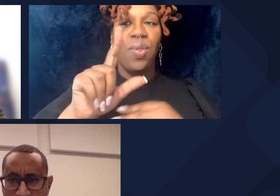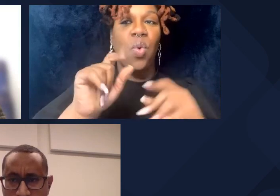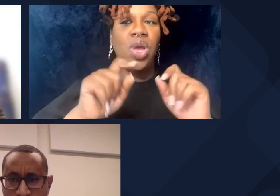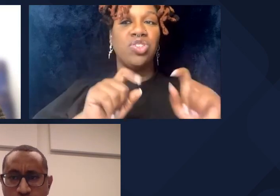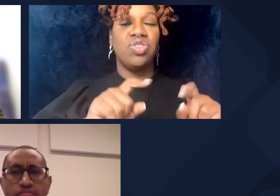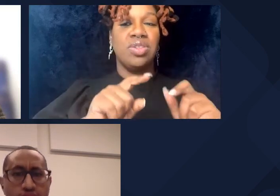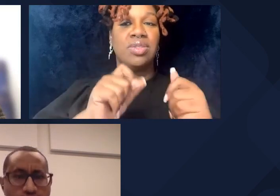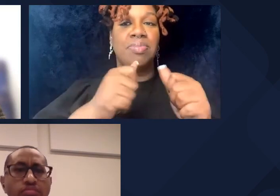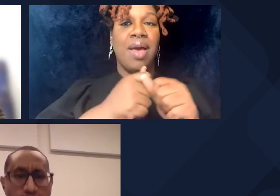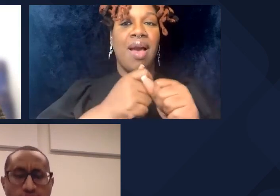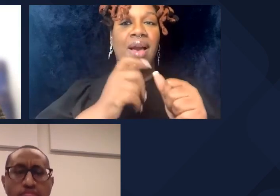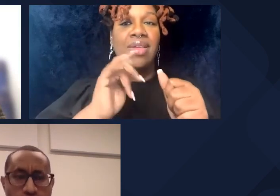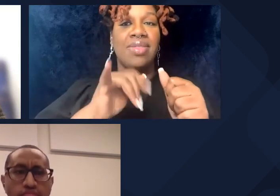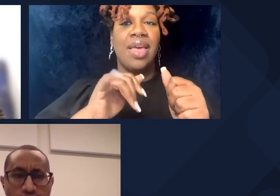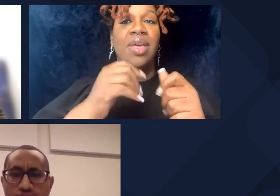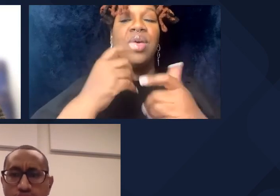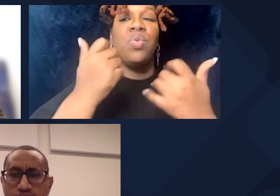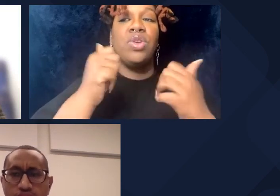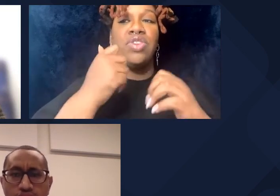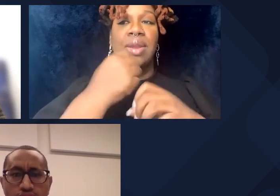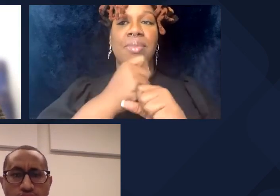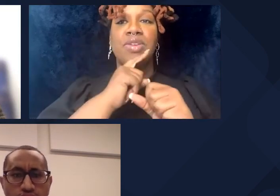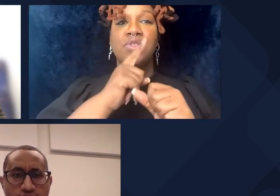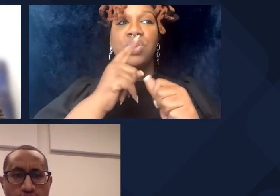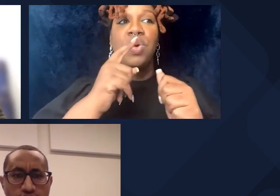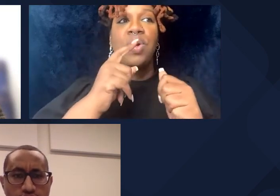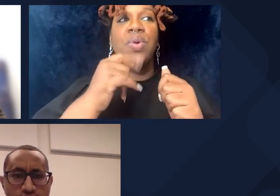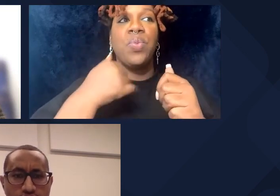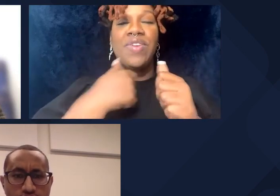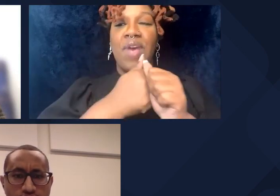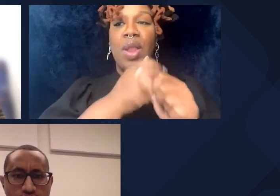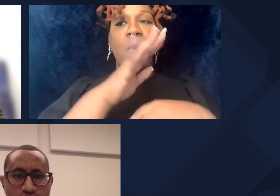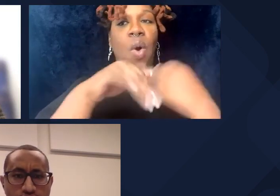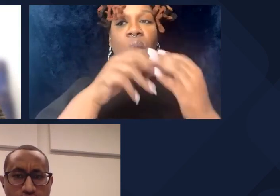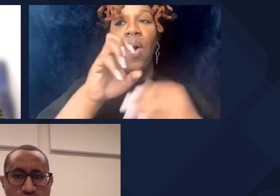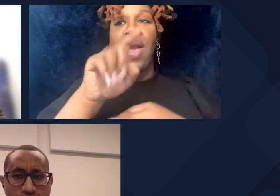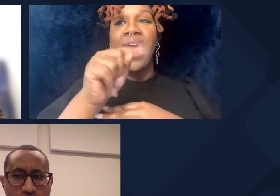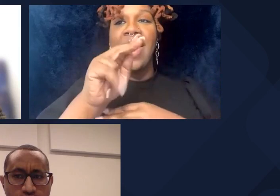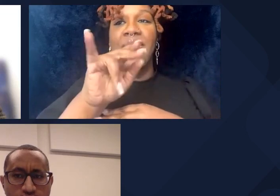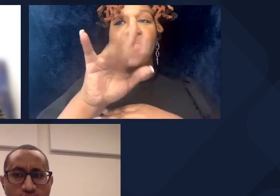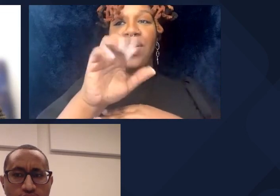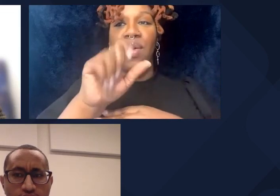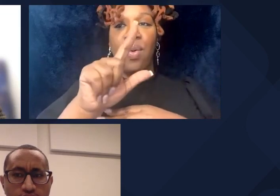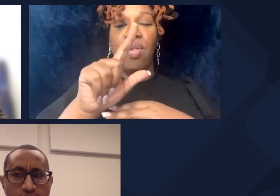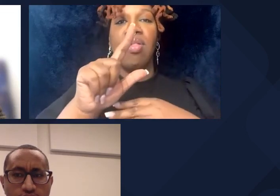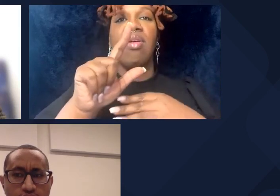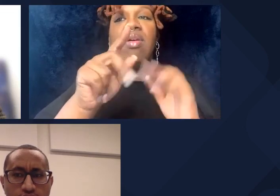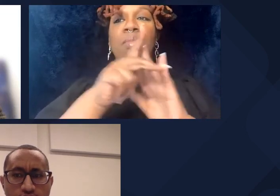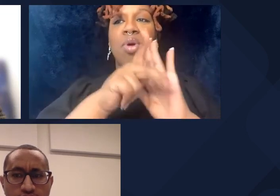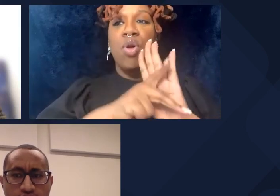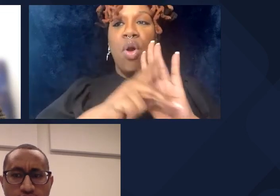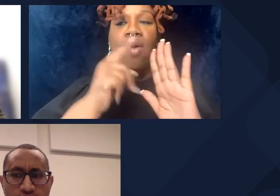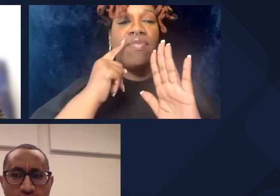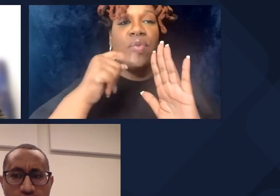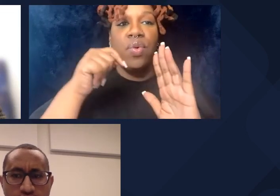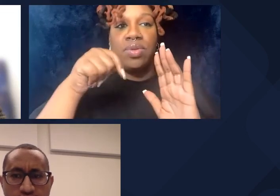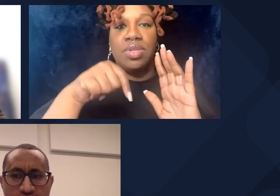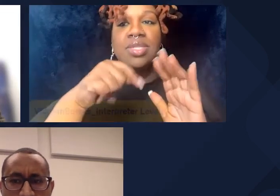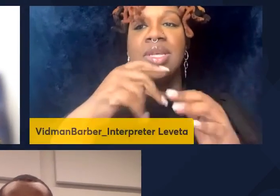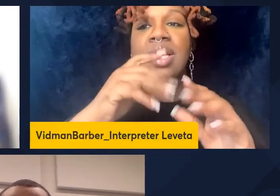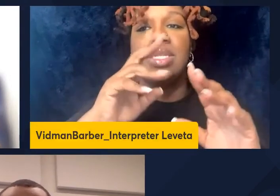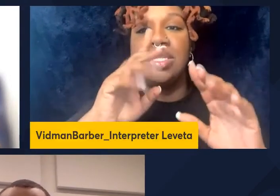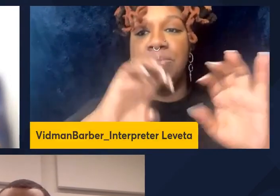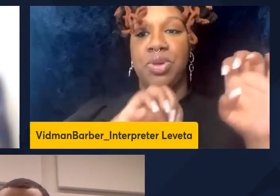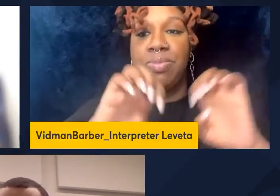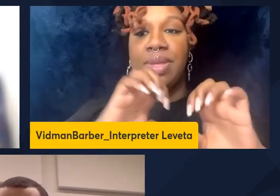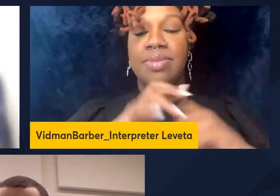follow all ethical protocols in this experiment cool there's a question that I